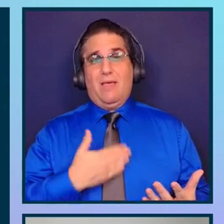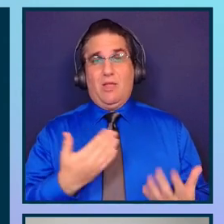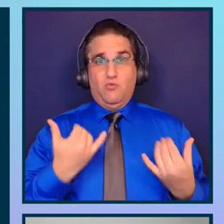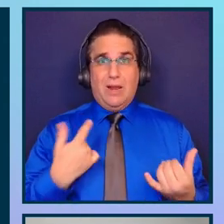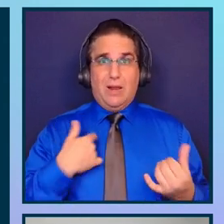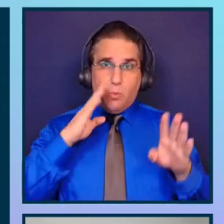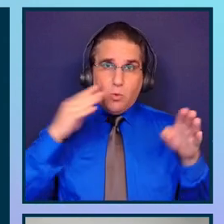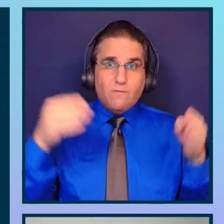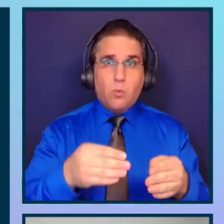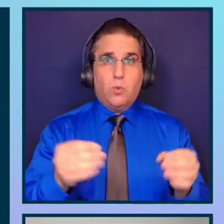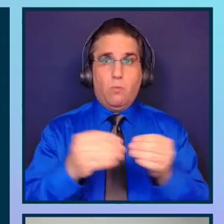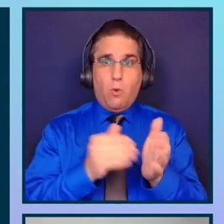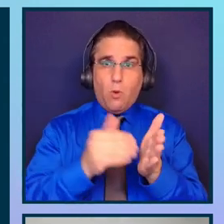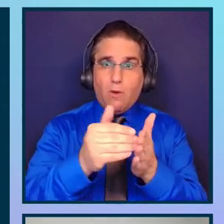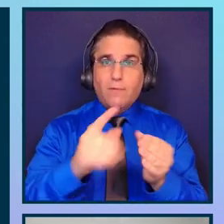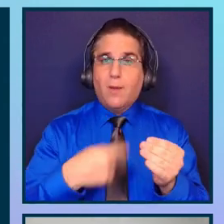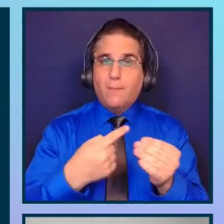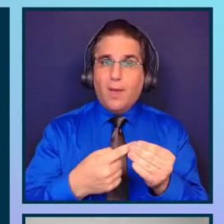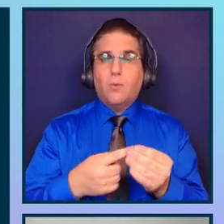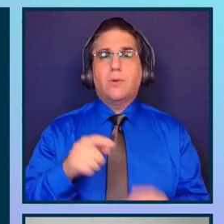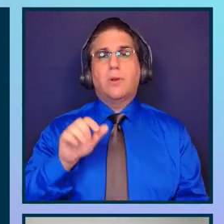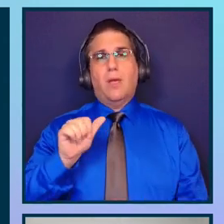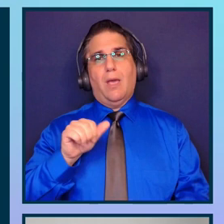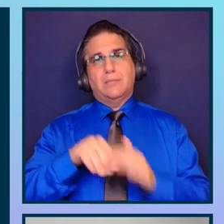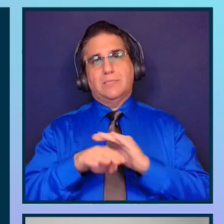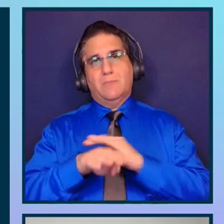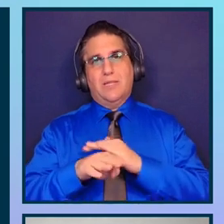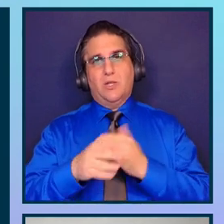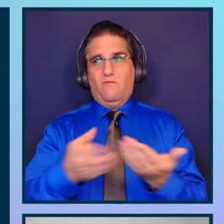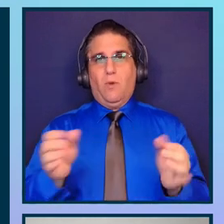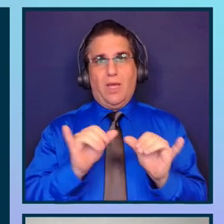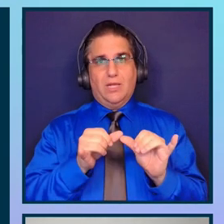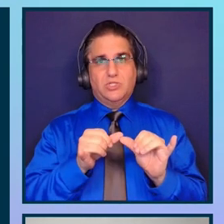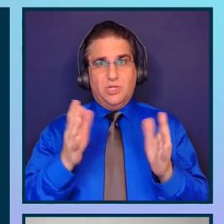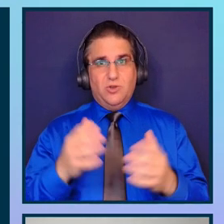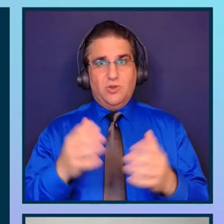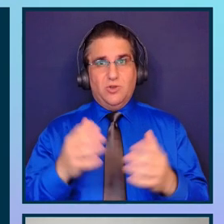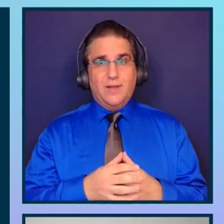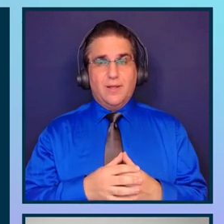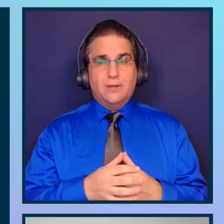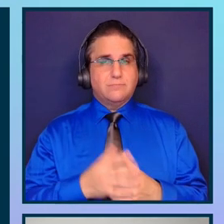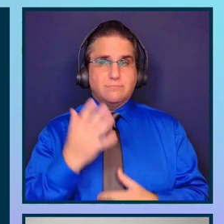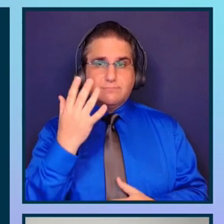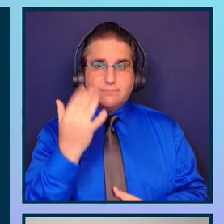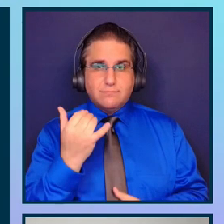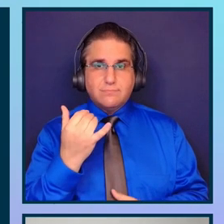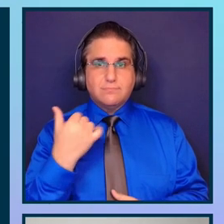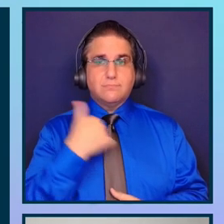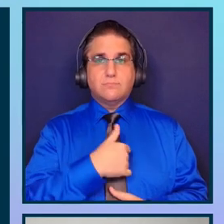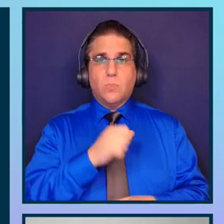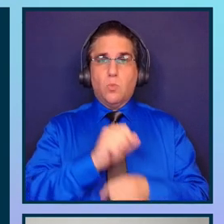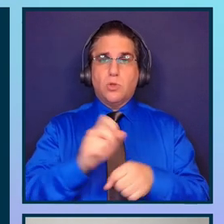more and more often about accessibility in engineering and this is because we've worked so hard